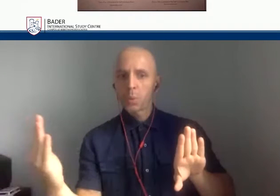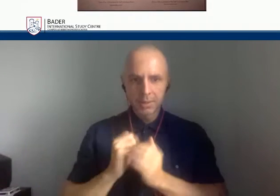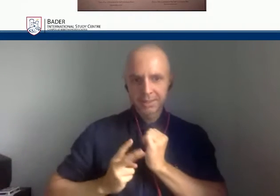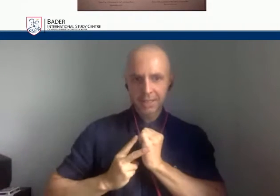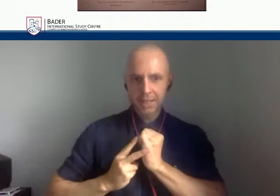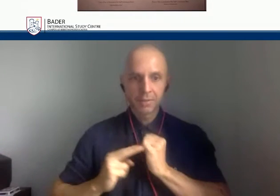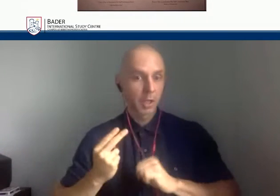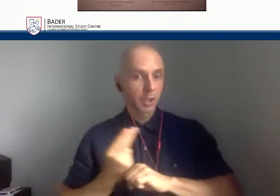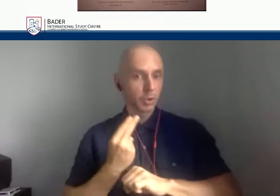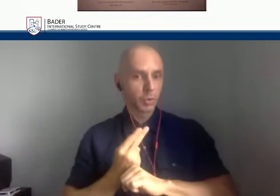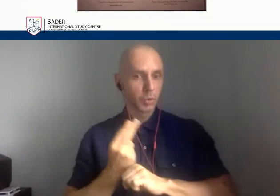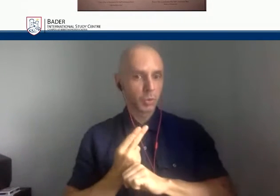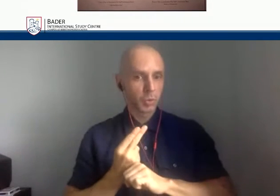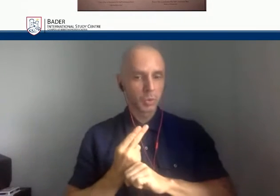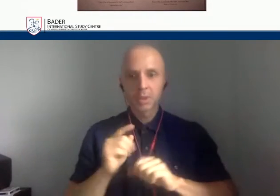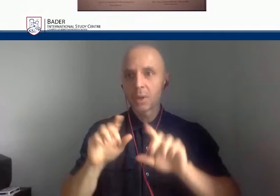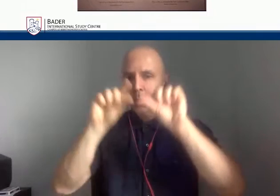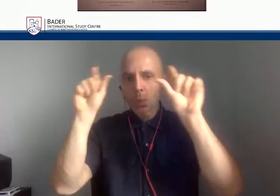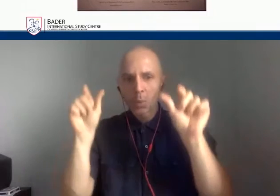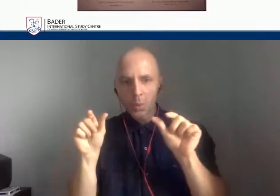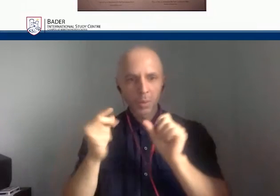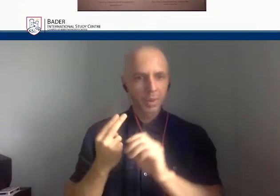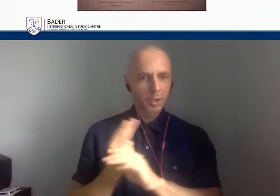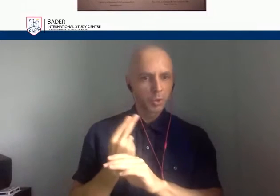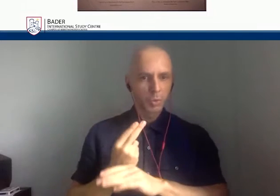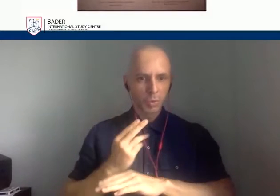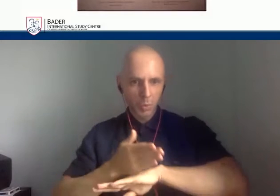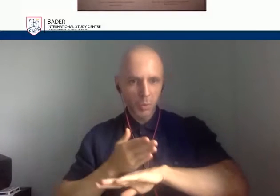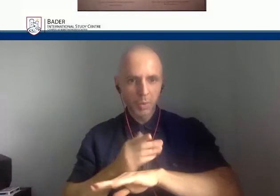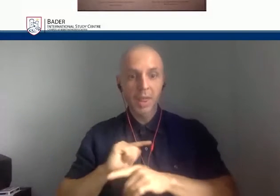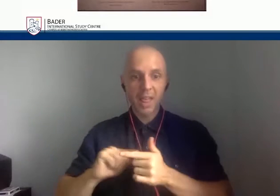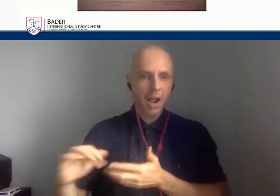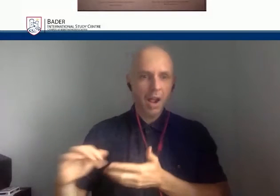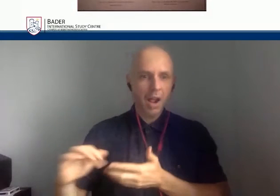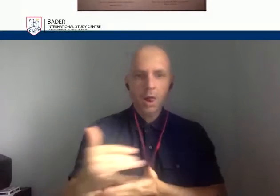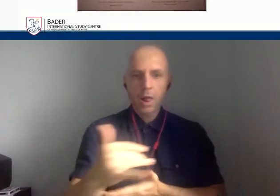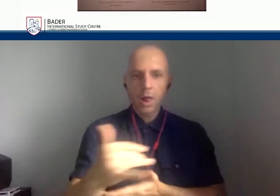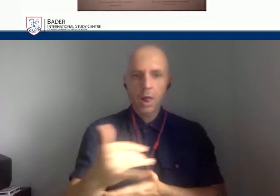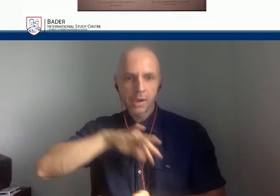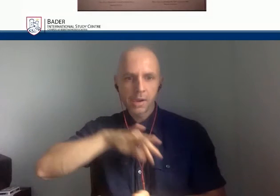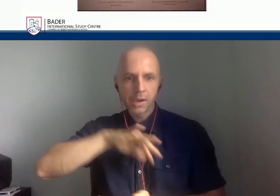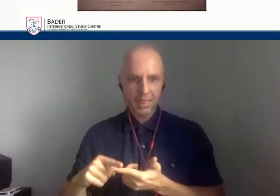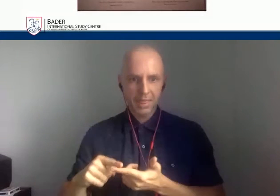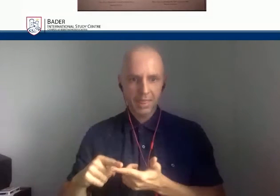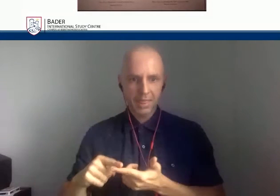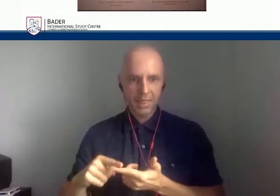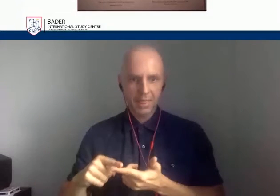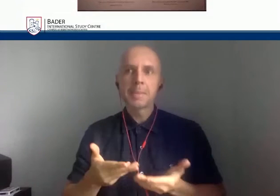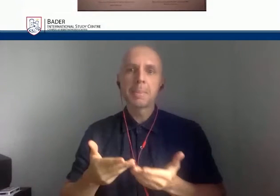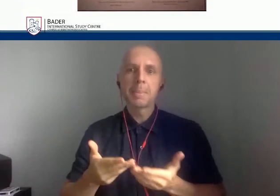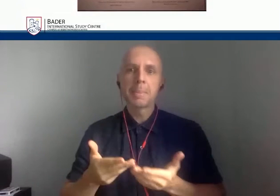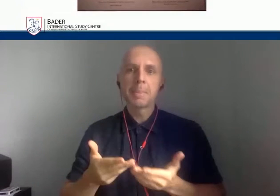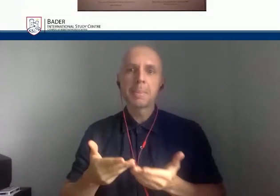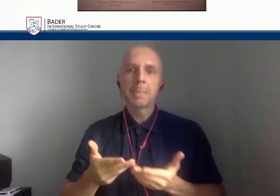modern mansion house about a mile away, half a mile away. As parts of that record